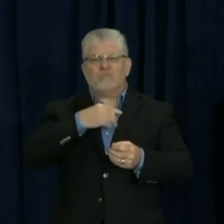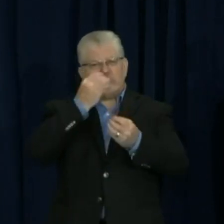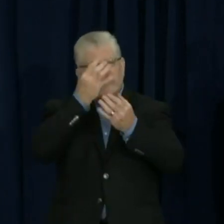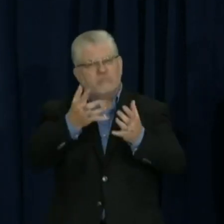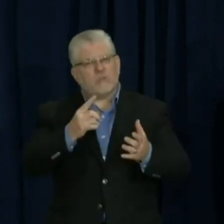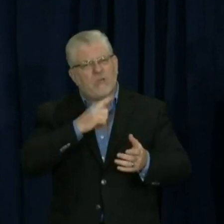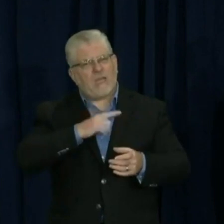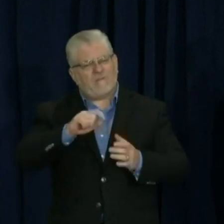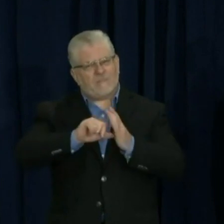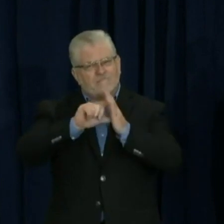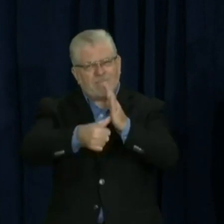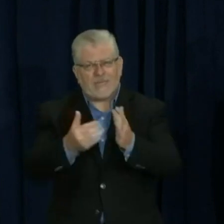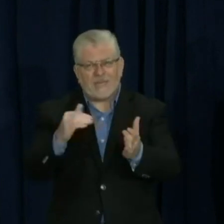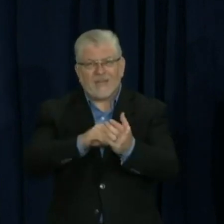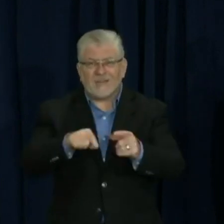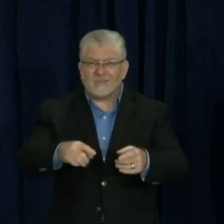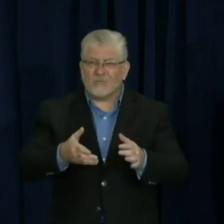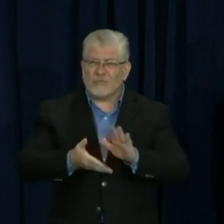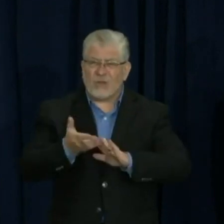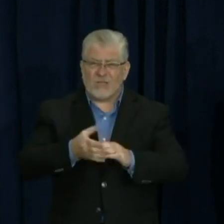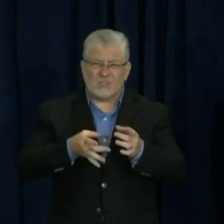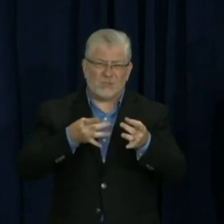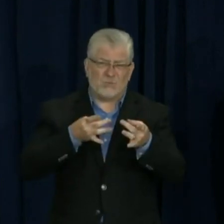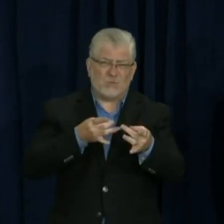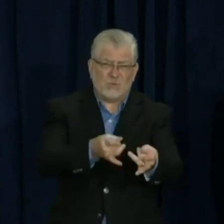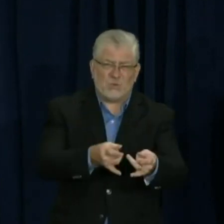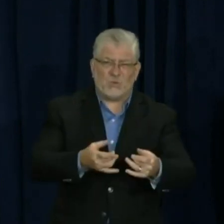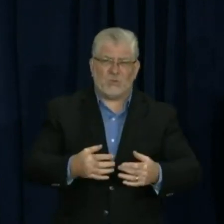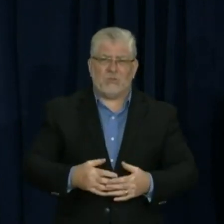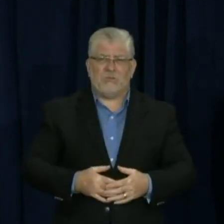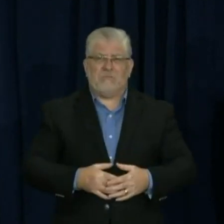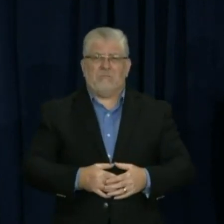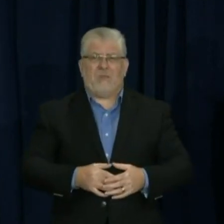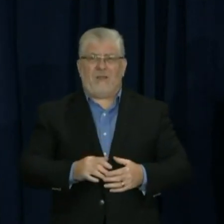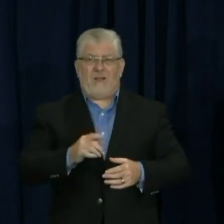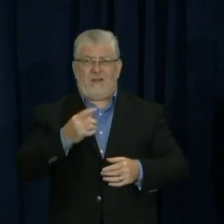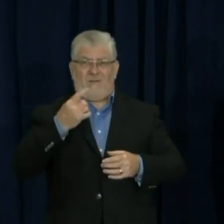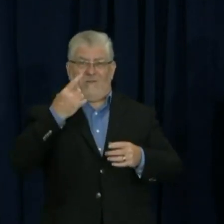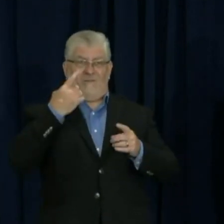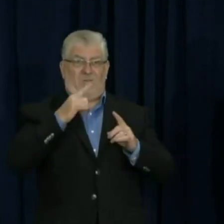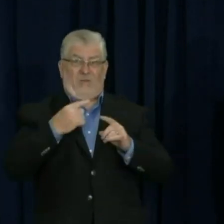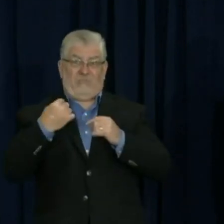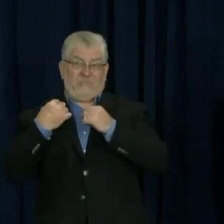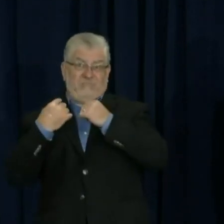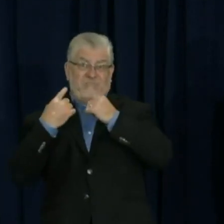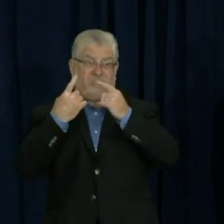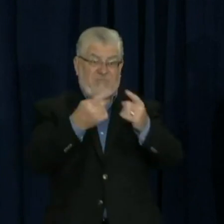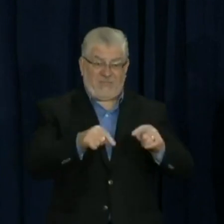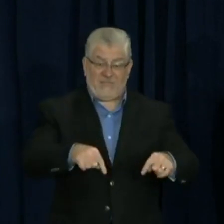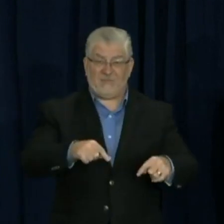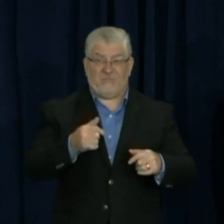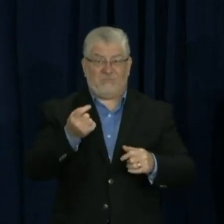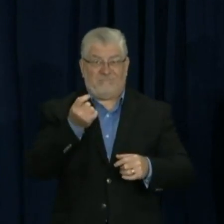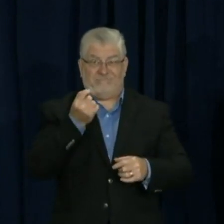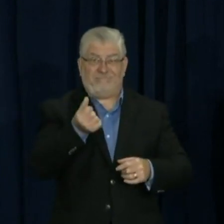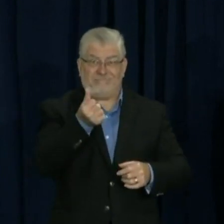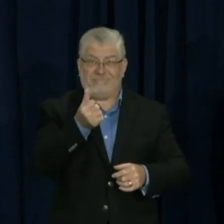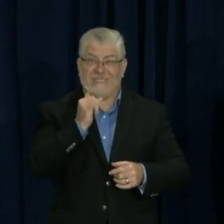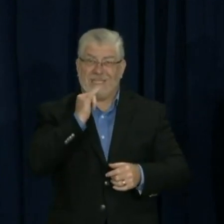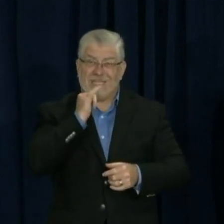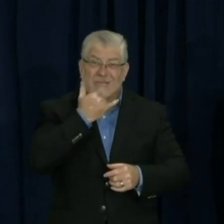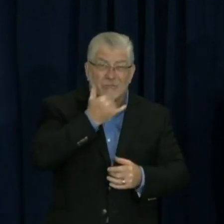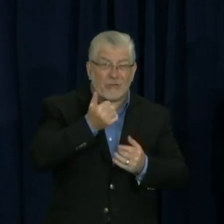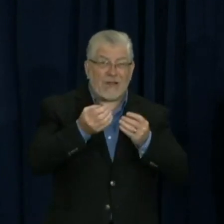least issues, elections, presidential elections, than I've seen in any time that I could